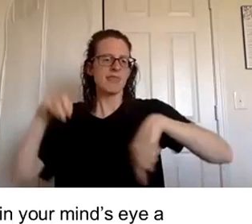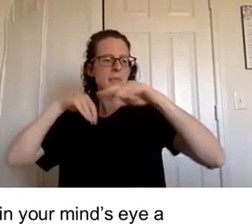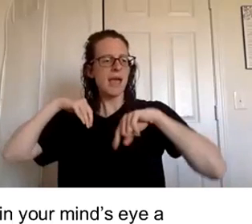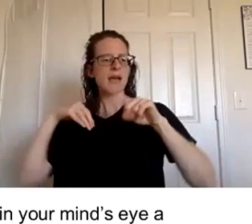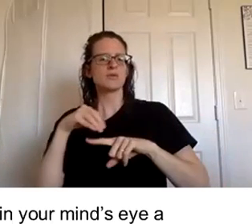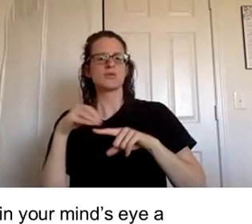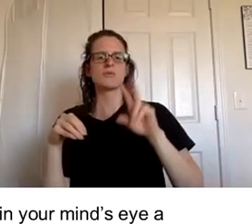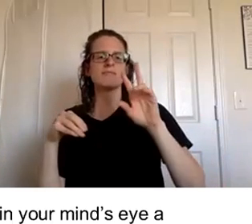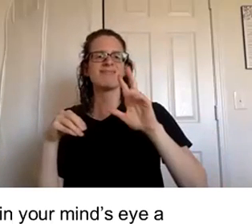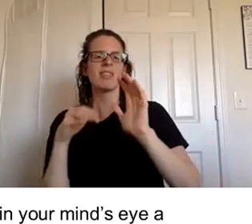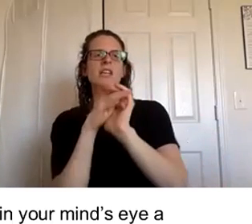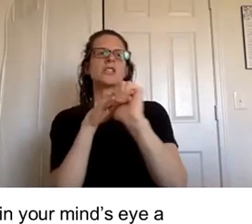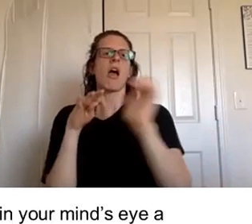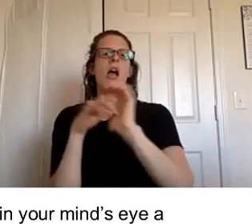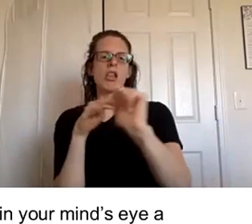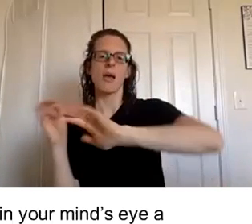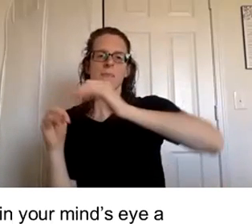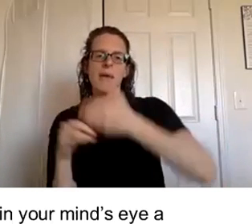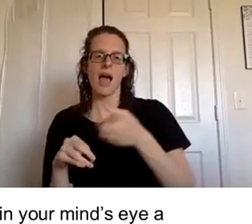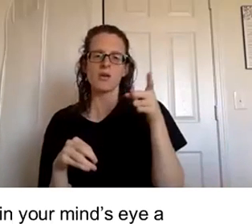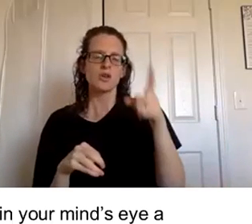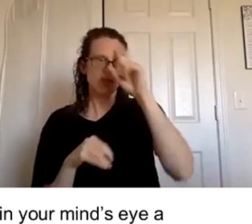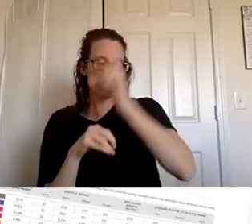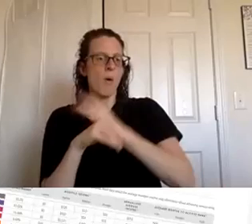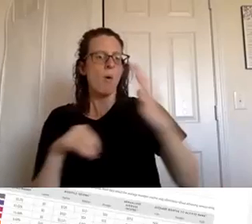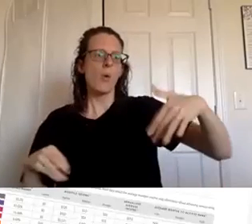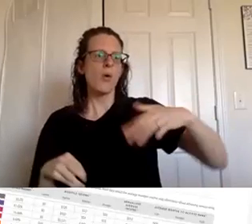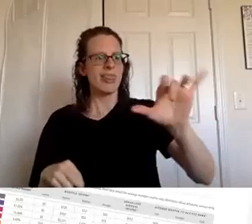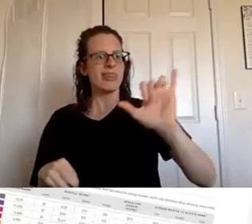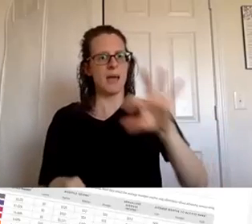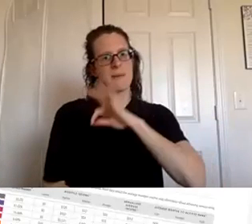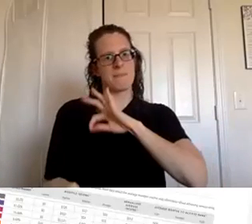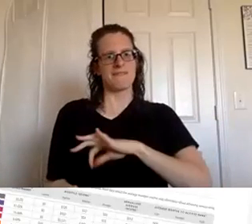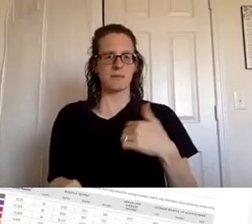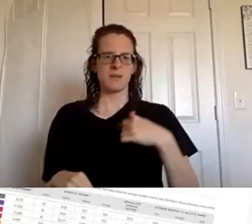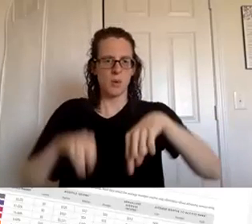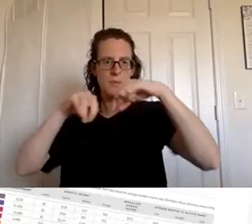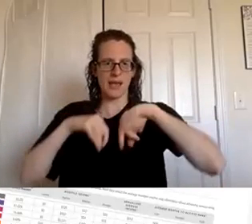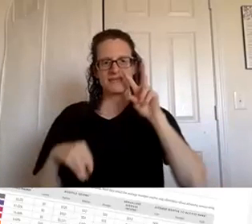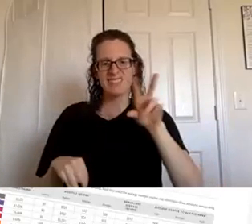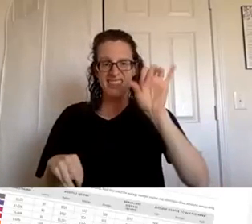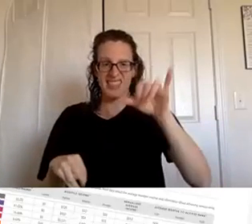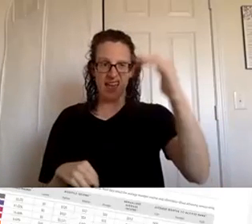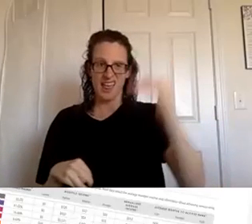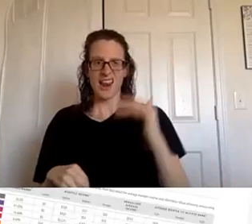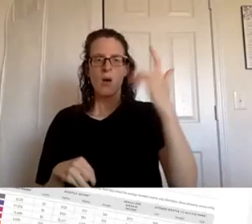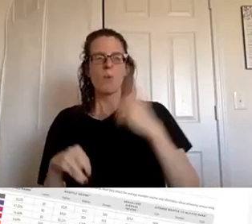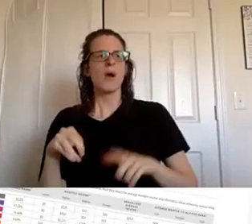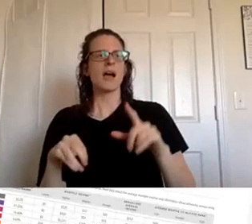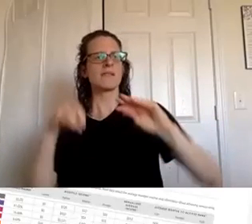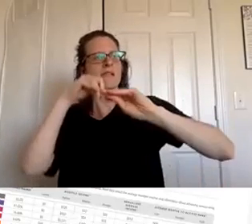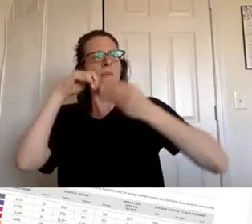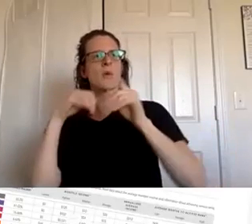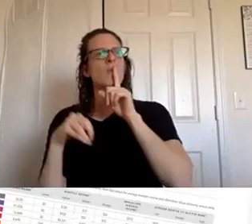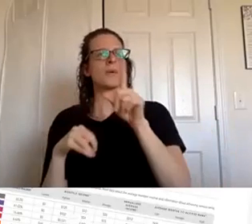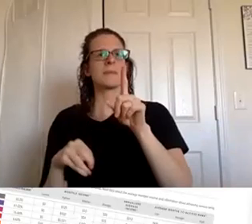was on the other slide and see how that can change your life your family's life write